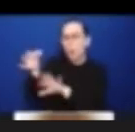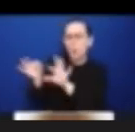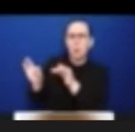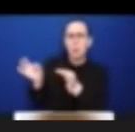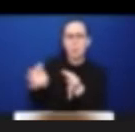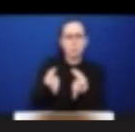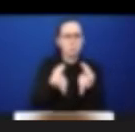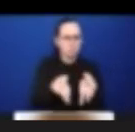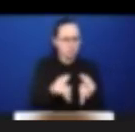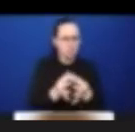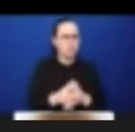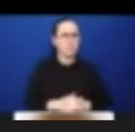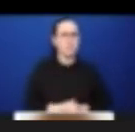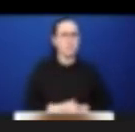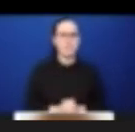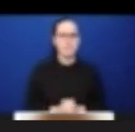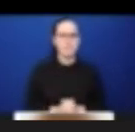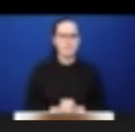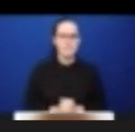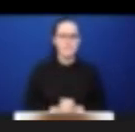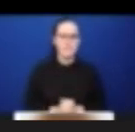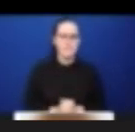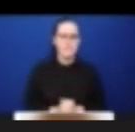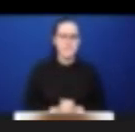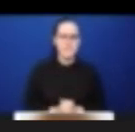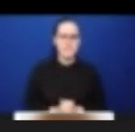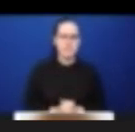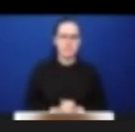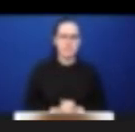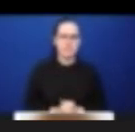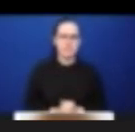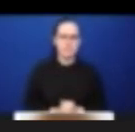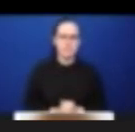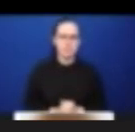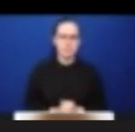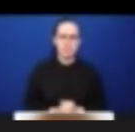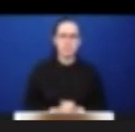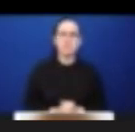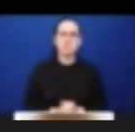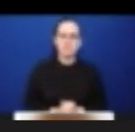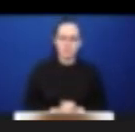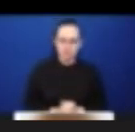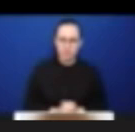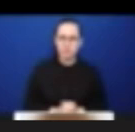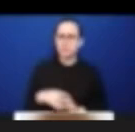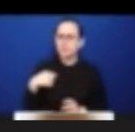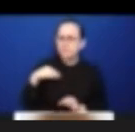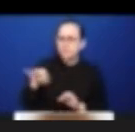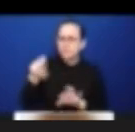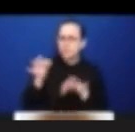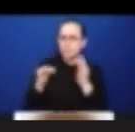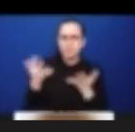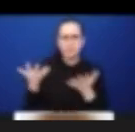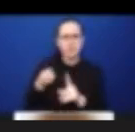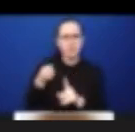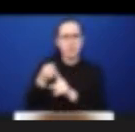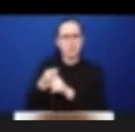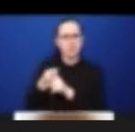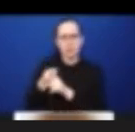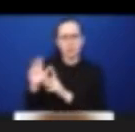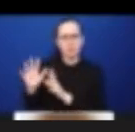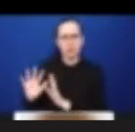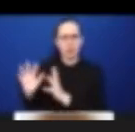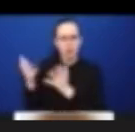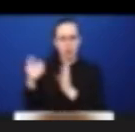results enable us to understand the impact in various areas of COVID-19 policies like access to services, education,